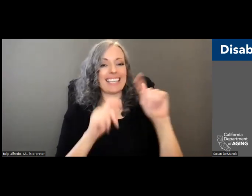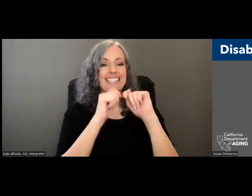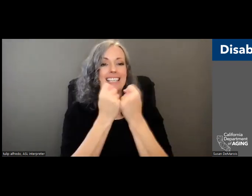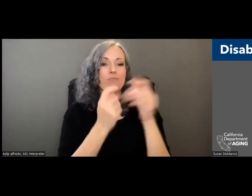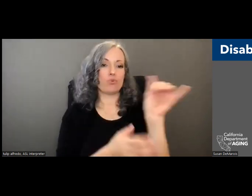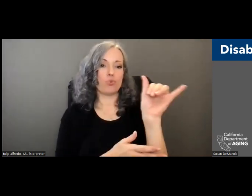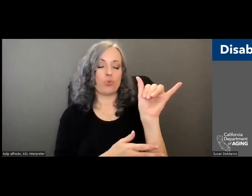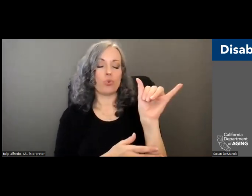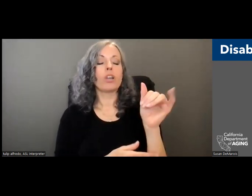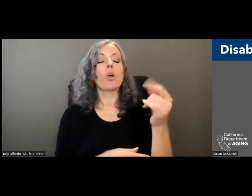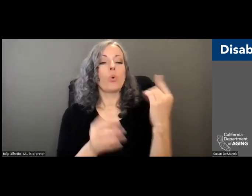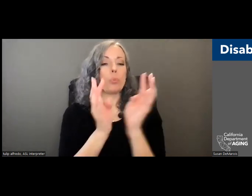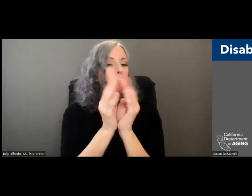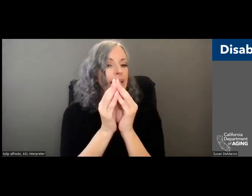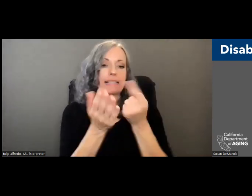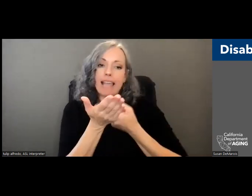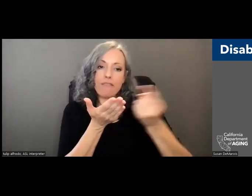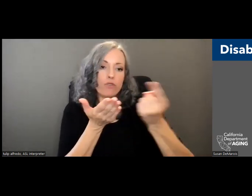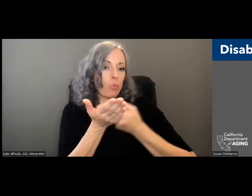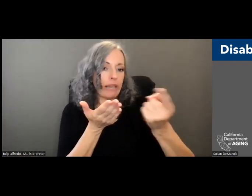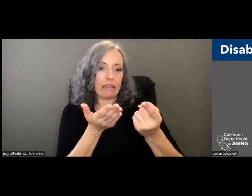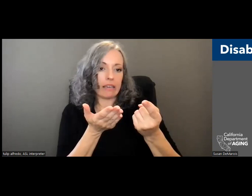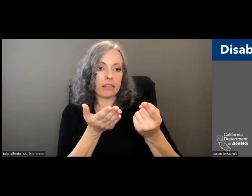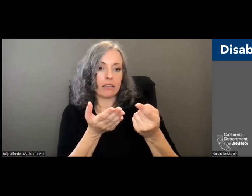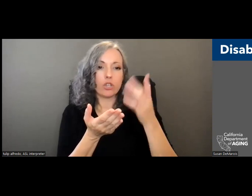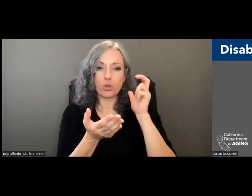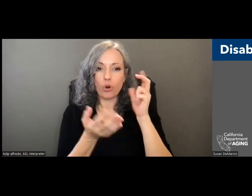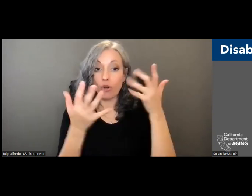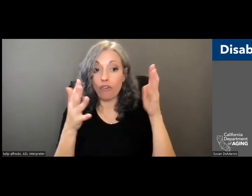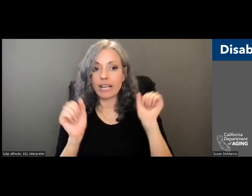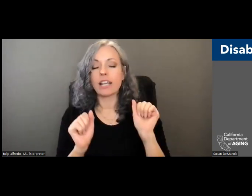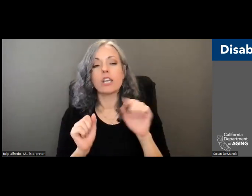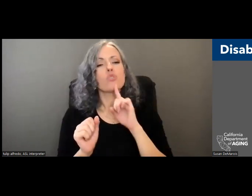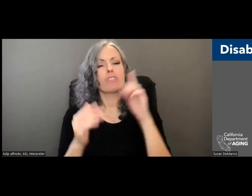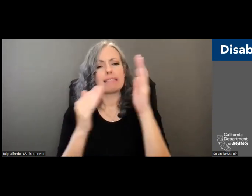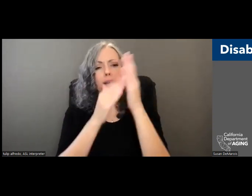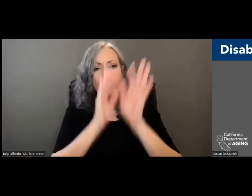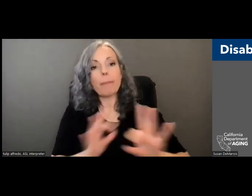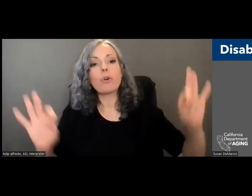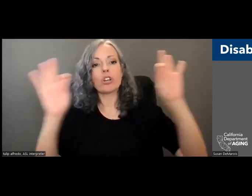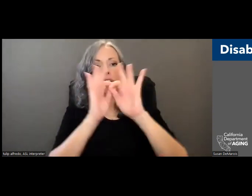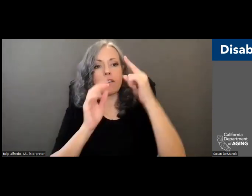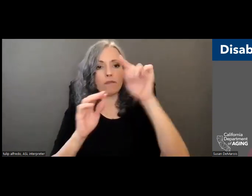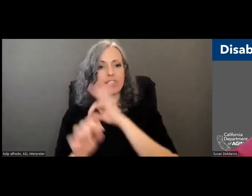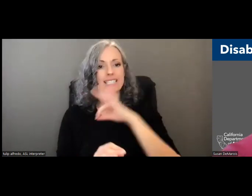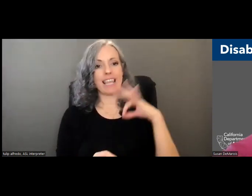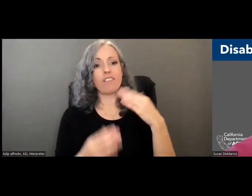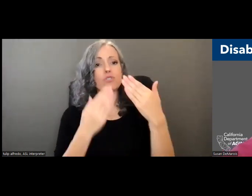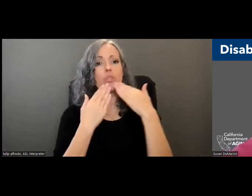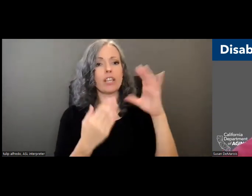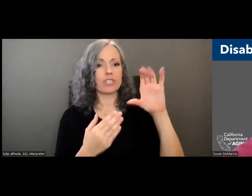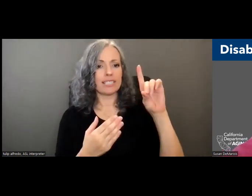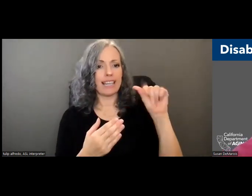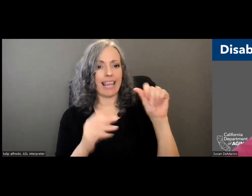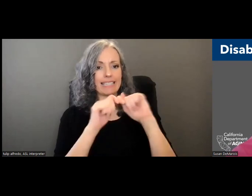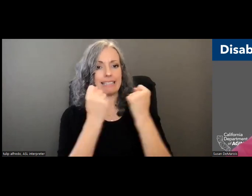been meeting weekly on this um and it's a high high priority for our executive team and staff so thank you to the cda team as well